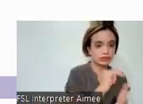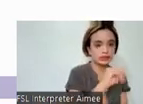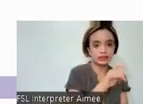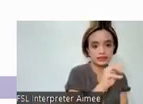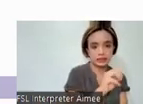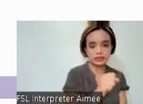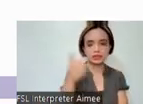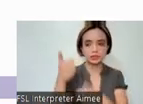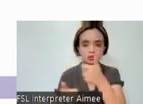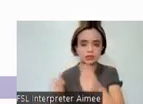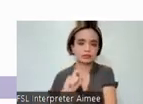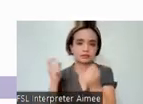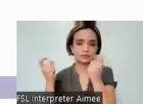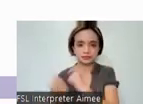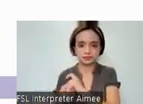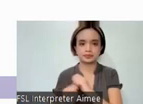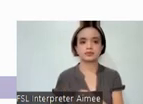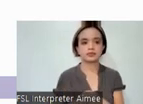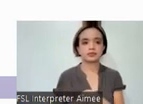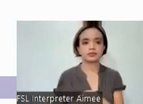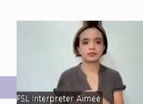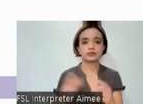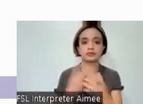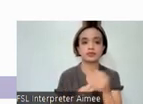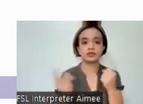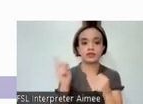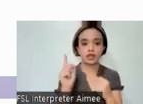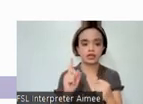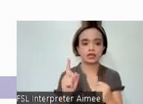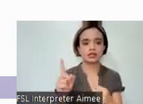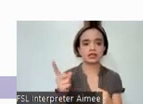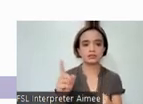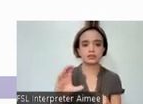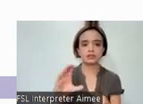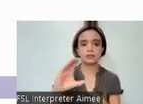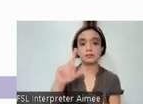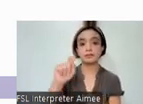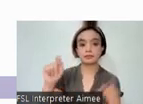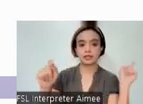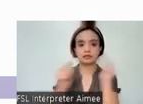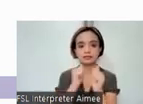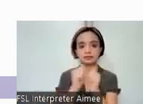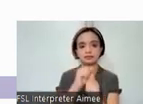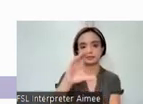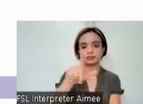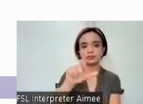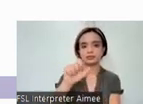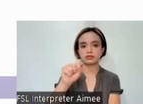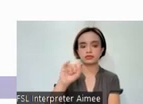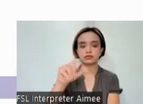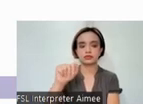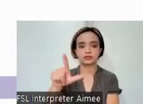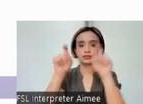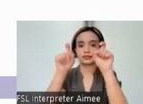to be revised. We deployed both the classical test theory, or CTT, and item response theory,